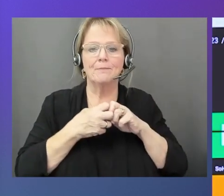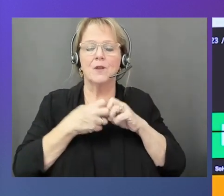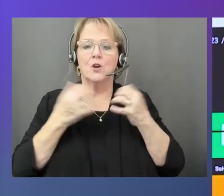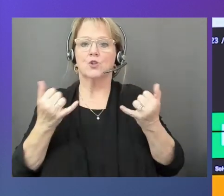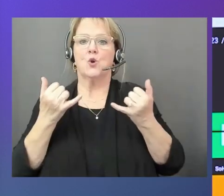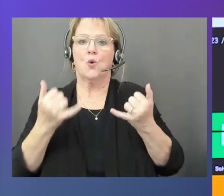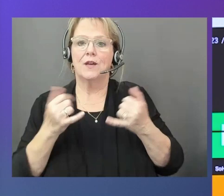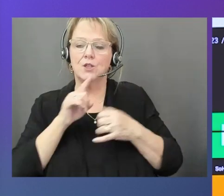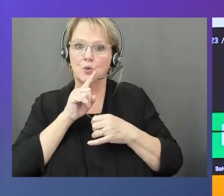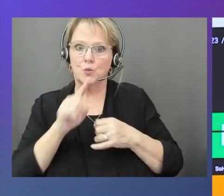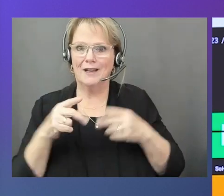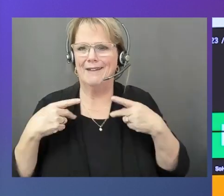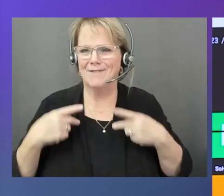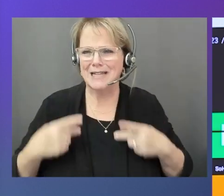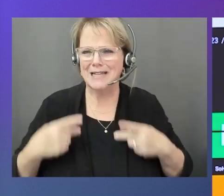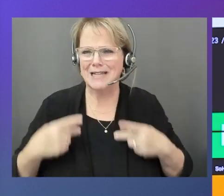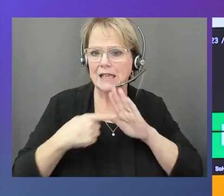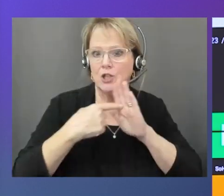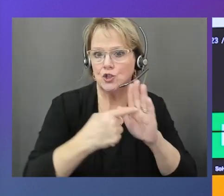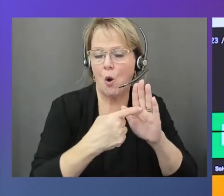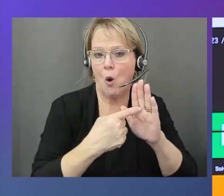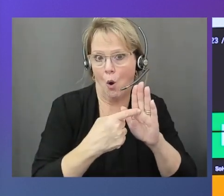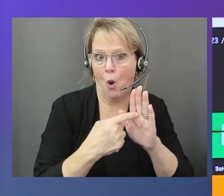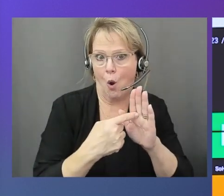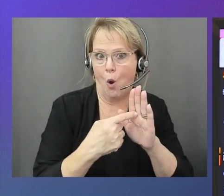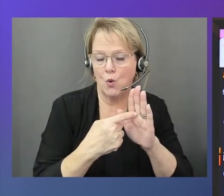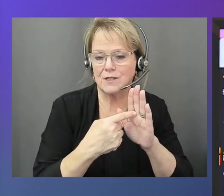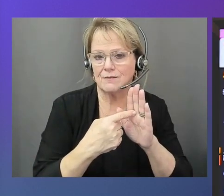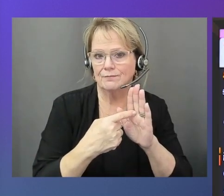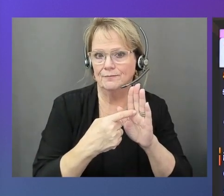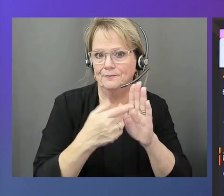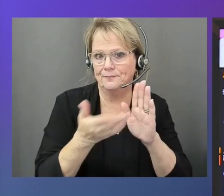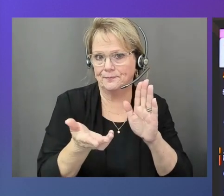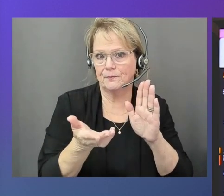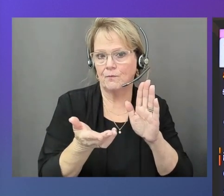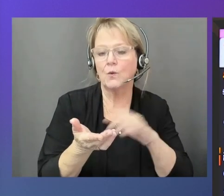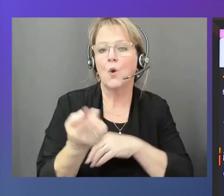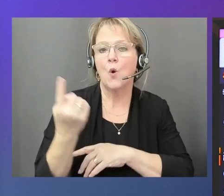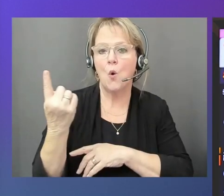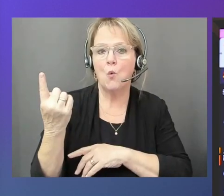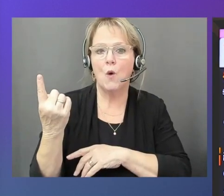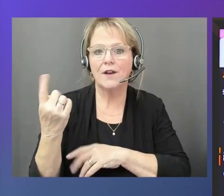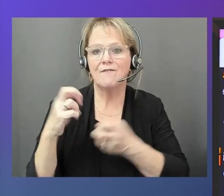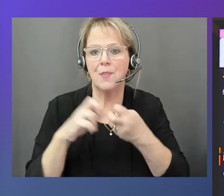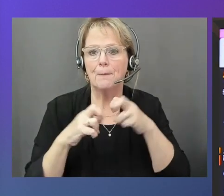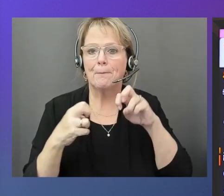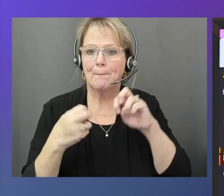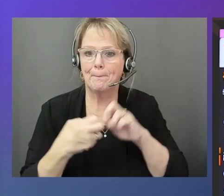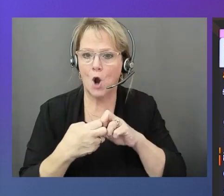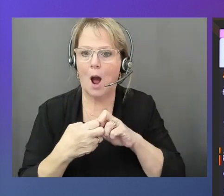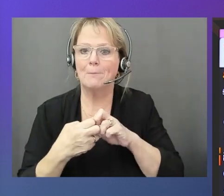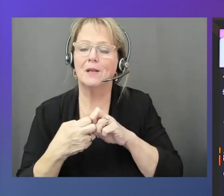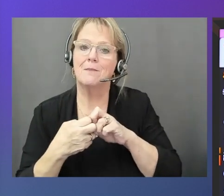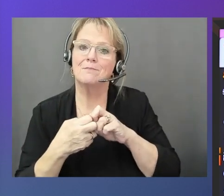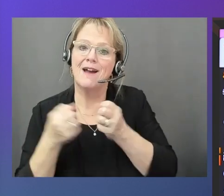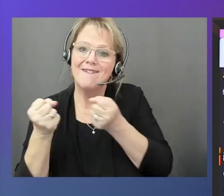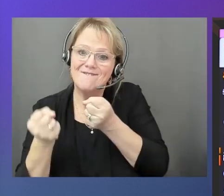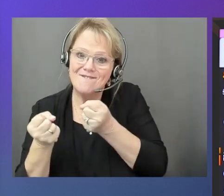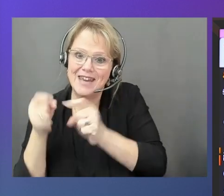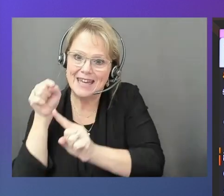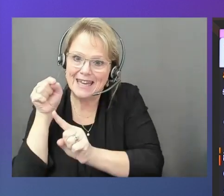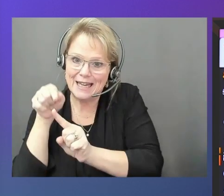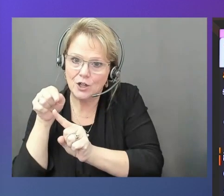showing that this is actually in one of the problematic vehicles in the simulation.